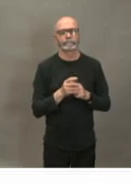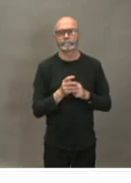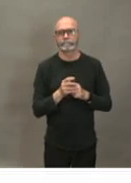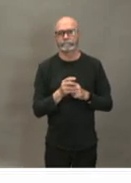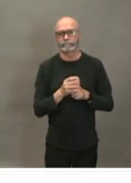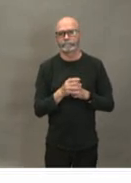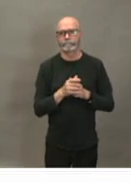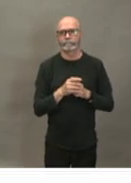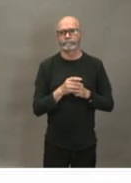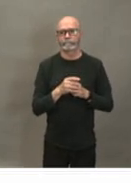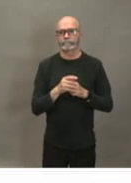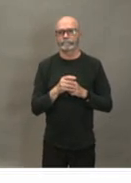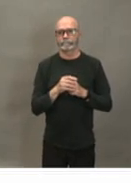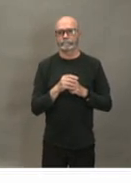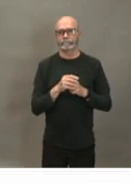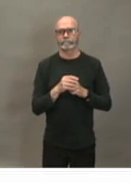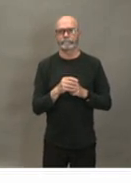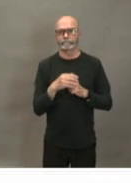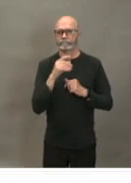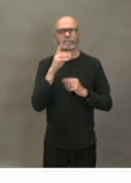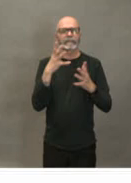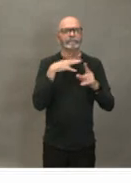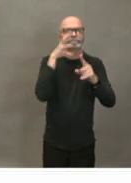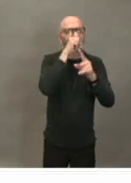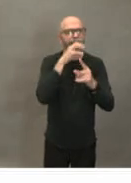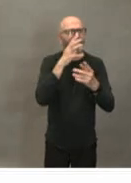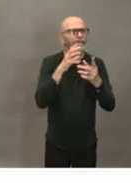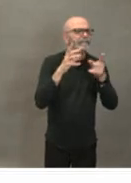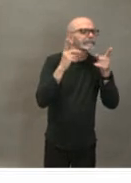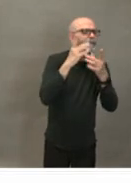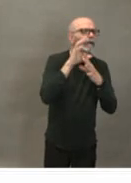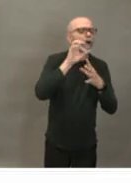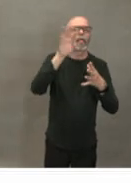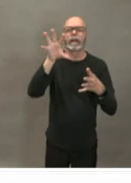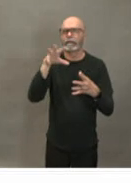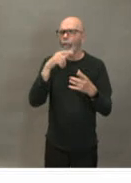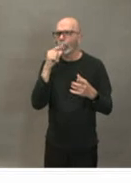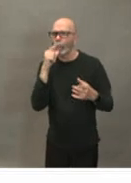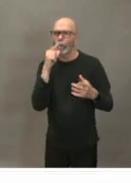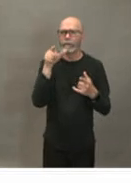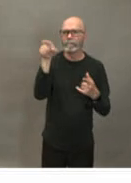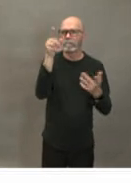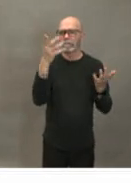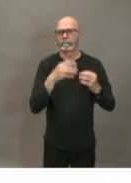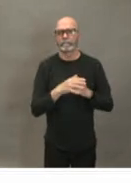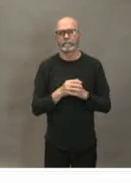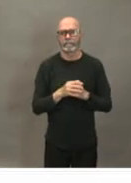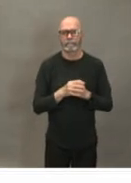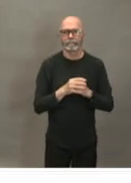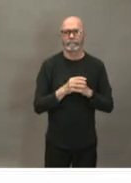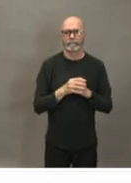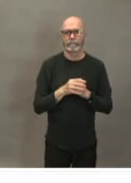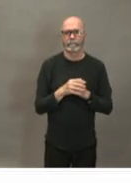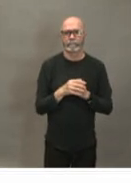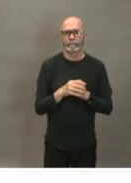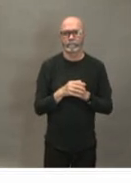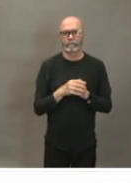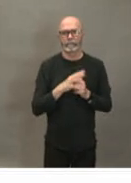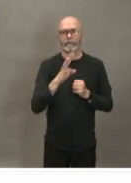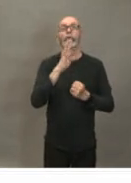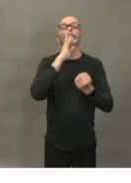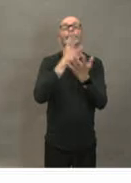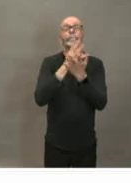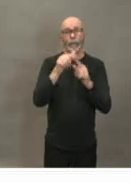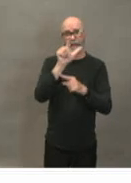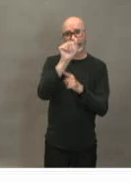so it's the same concept that i was talking about that we have a a method that we're validating in nova scotia but until that we're comfortable with this method